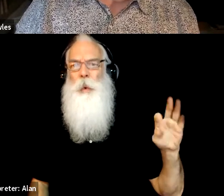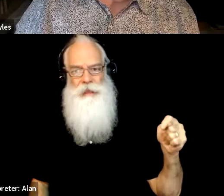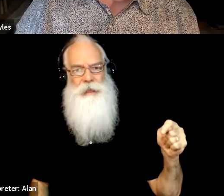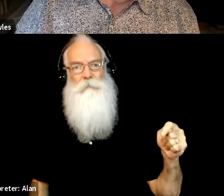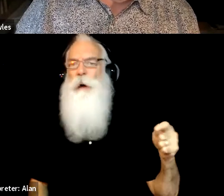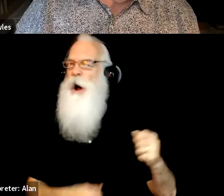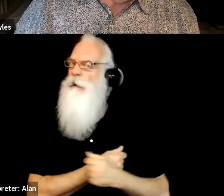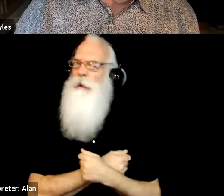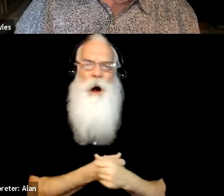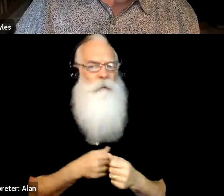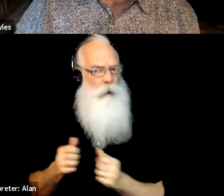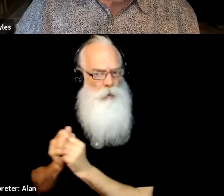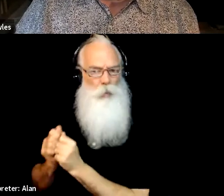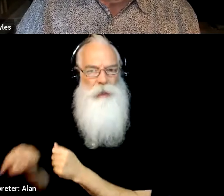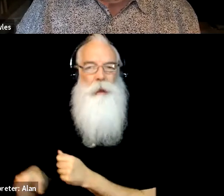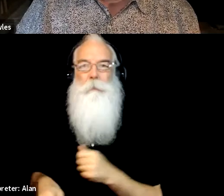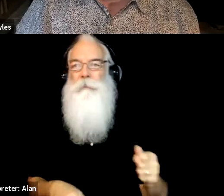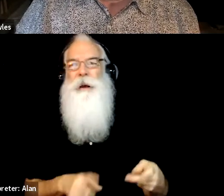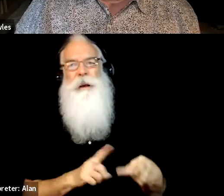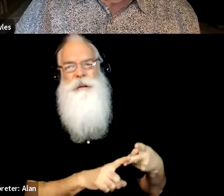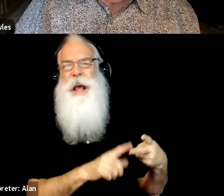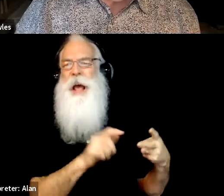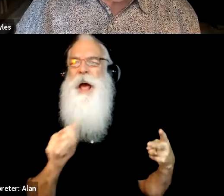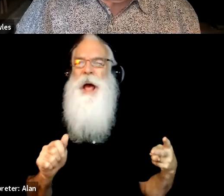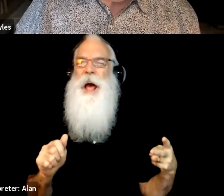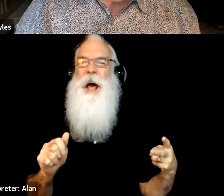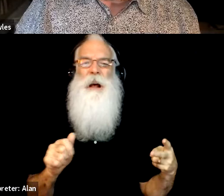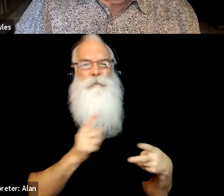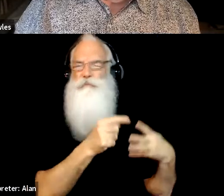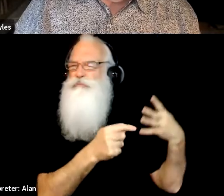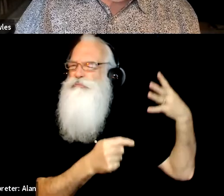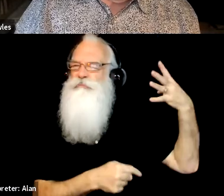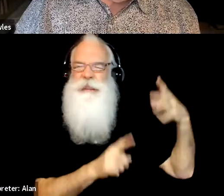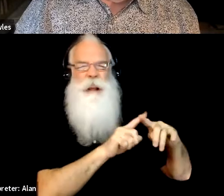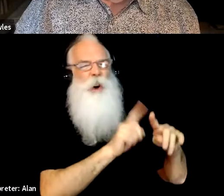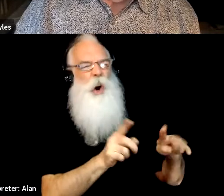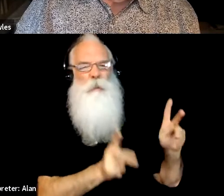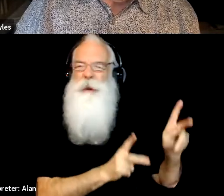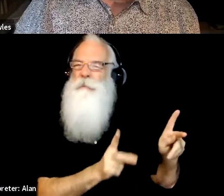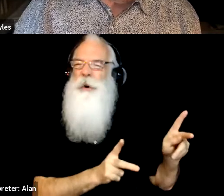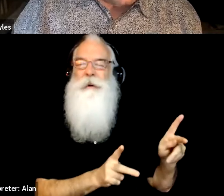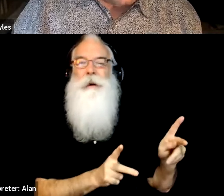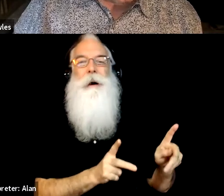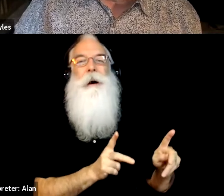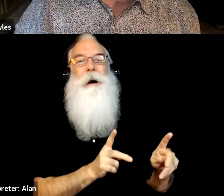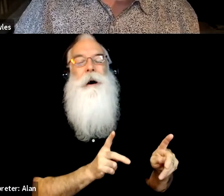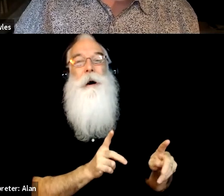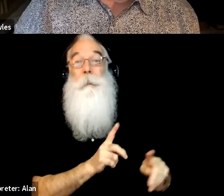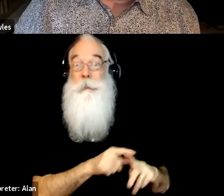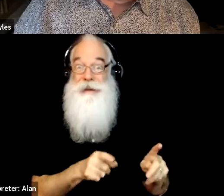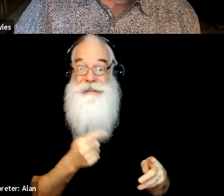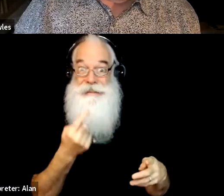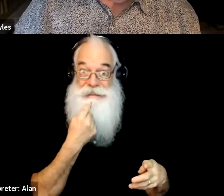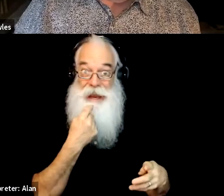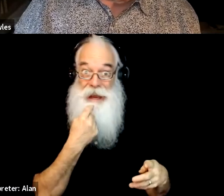know, with Angela Cervantes, with, but like, do I want to say, do I want to single any of them out? I'm going to feel like